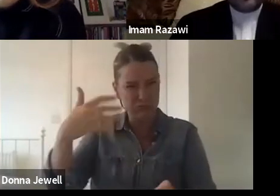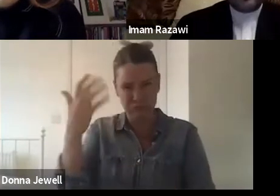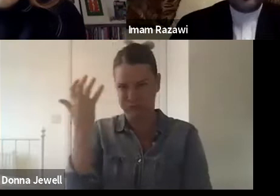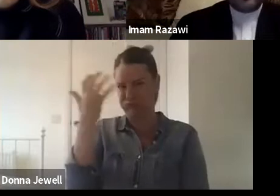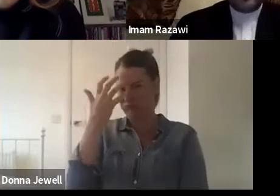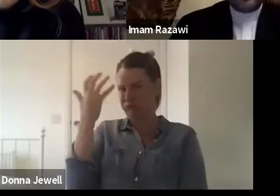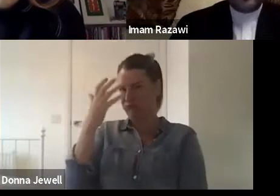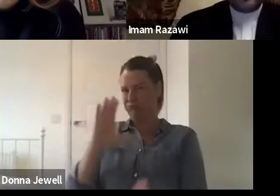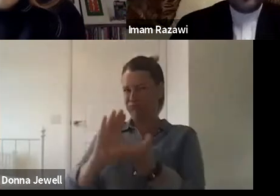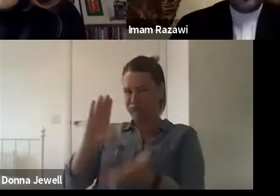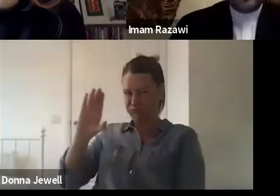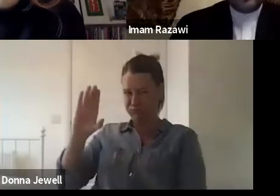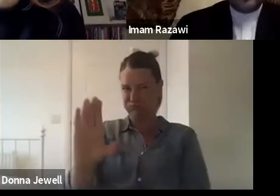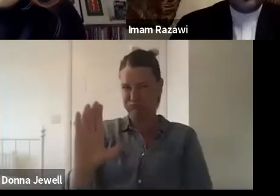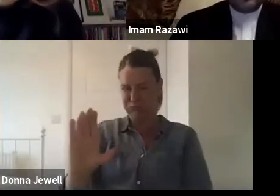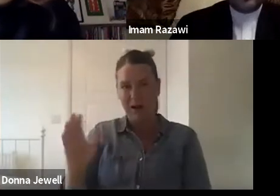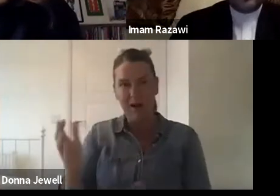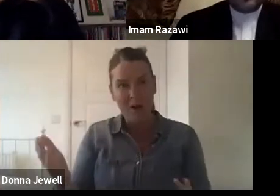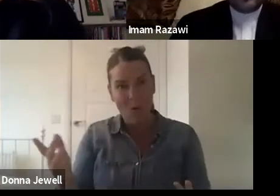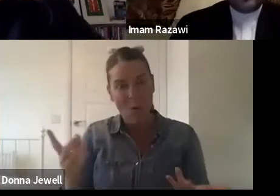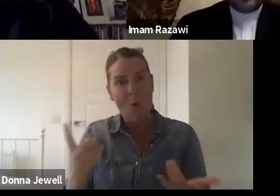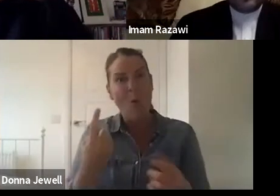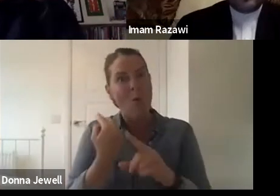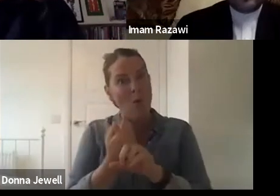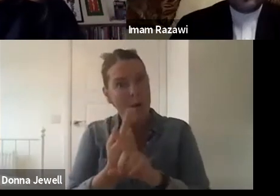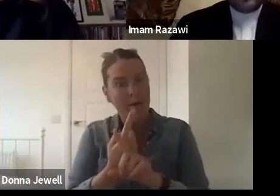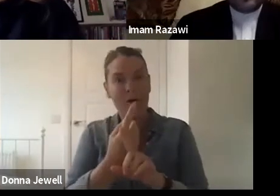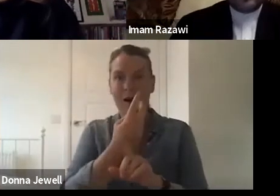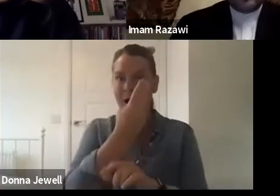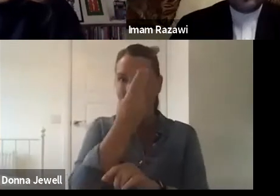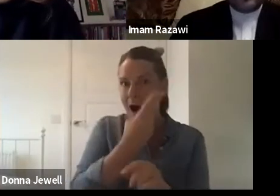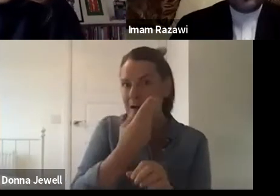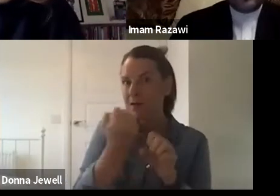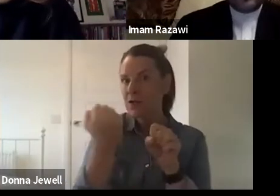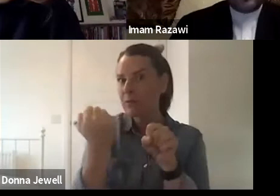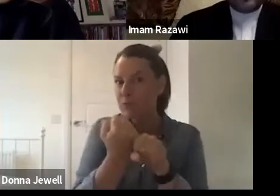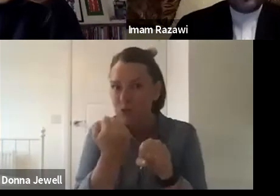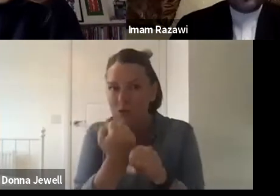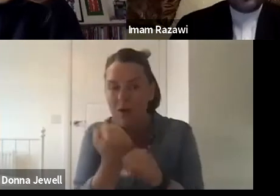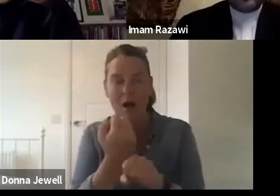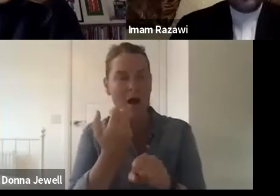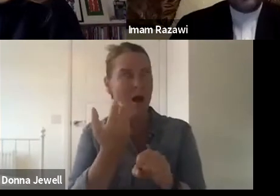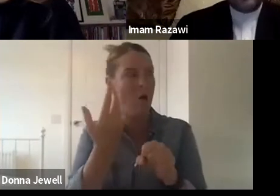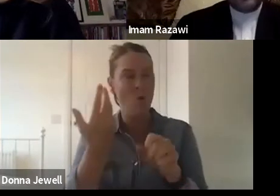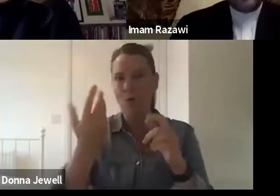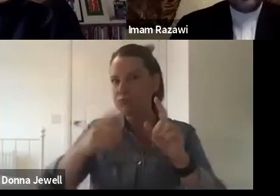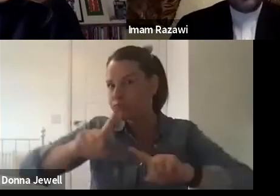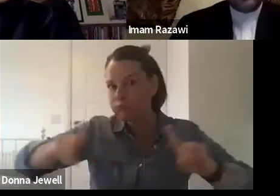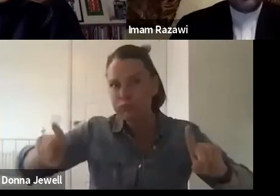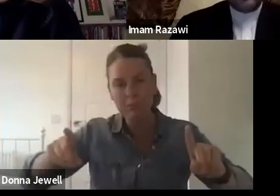artist or producer to have somewhere to produce, to work